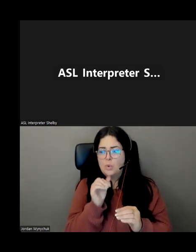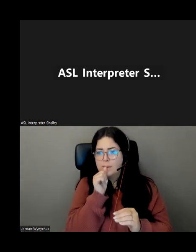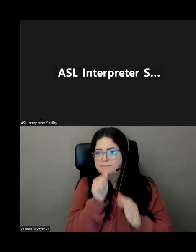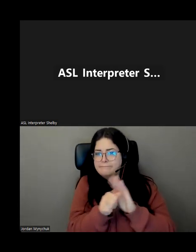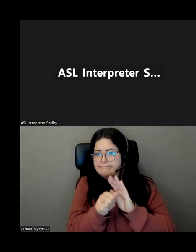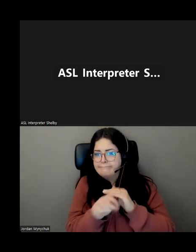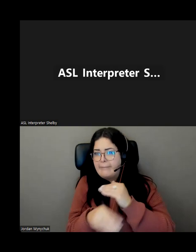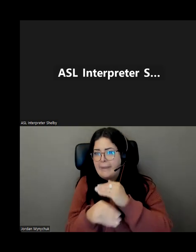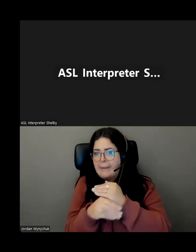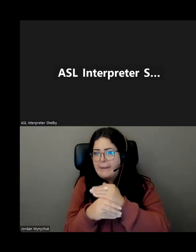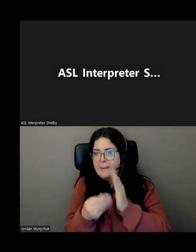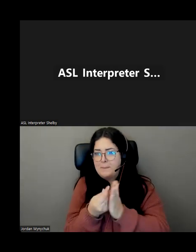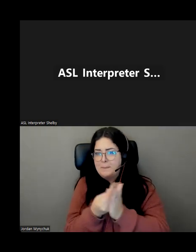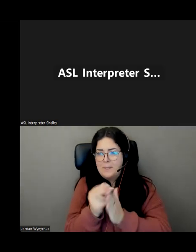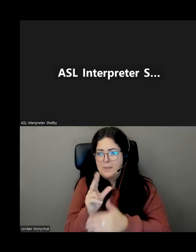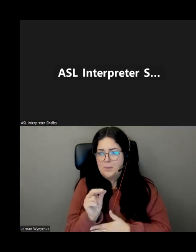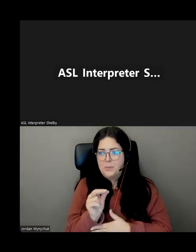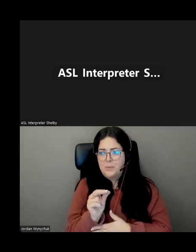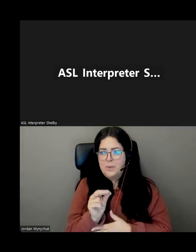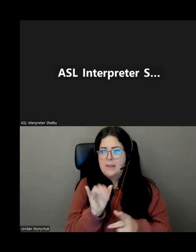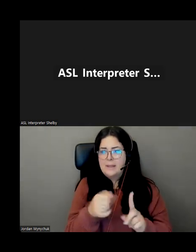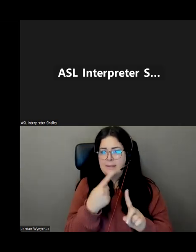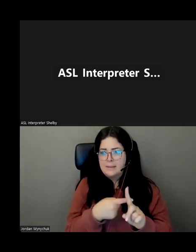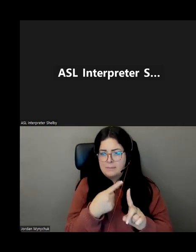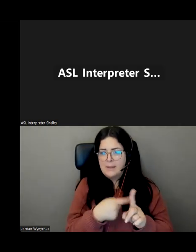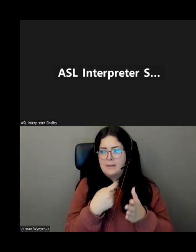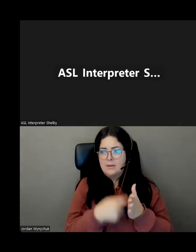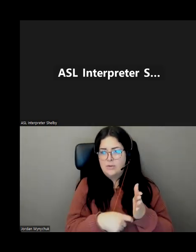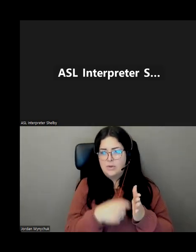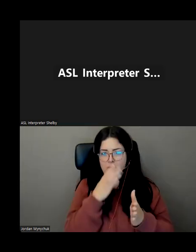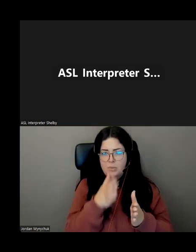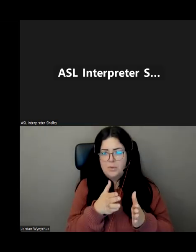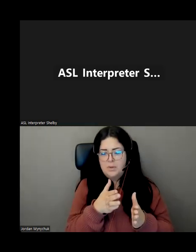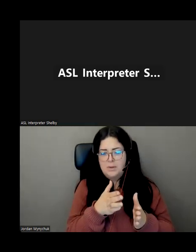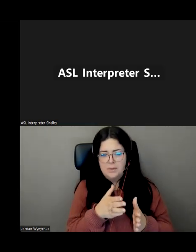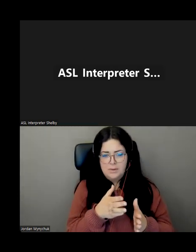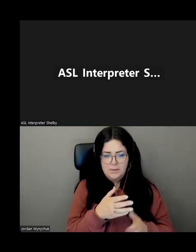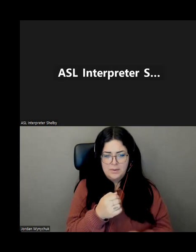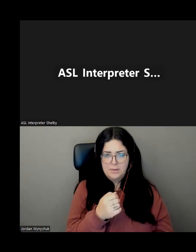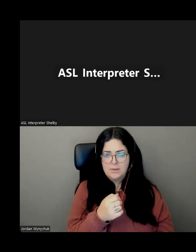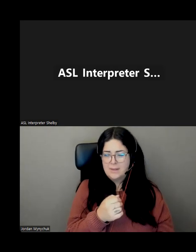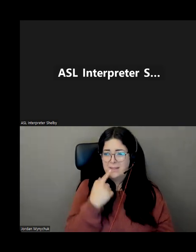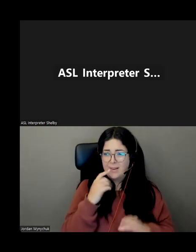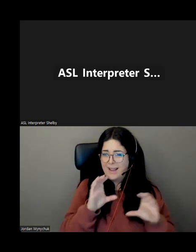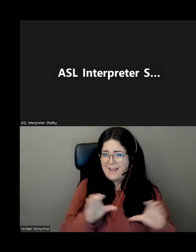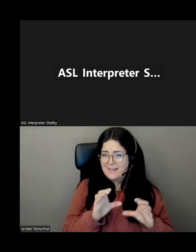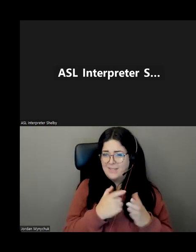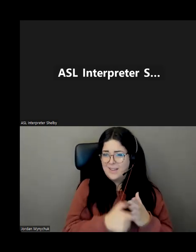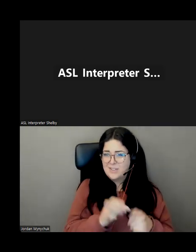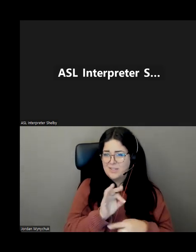what he said with that is that that would be the monthly charge or the is there a um uh activation fee alan